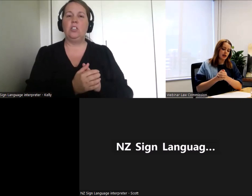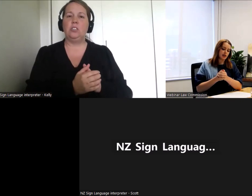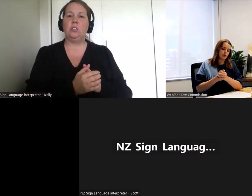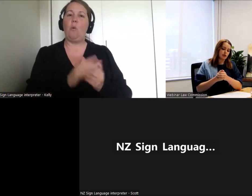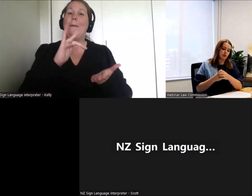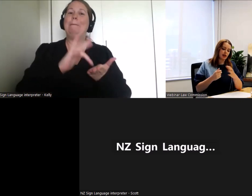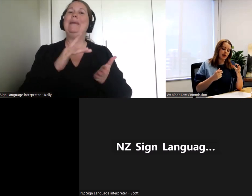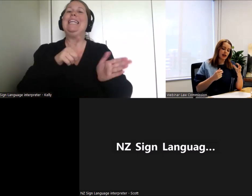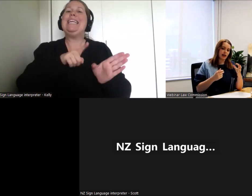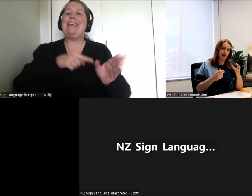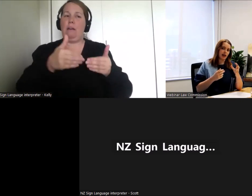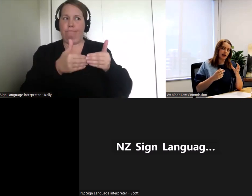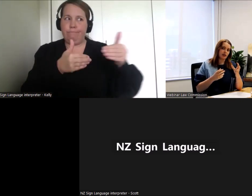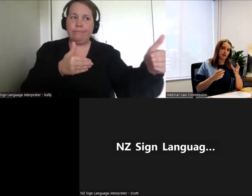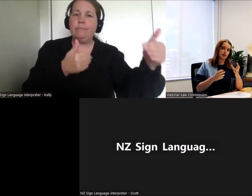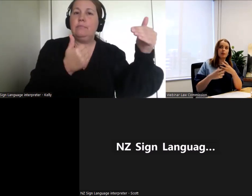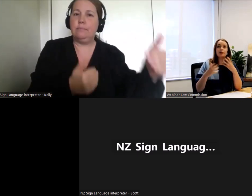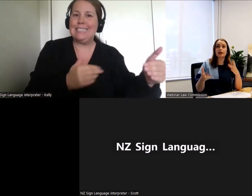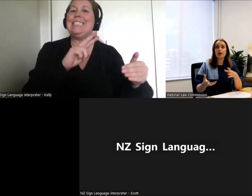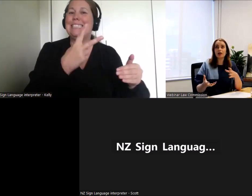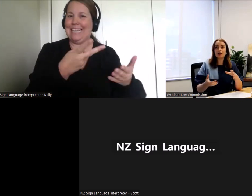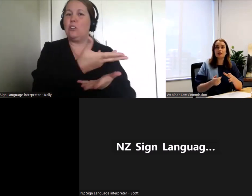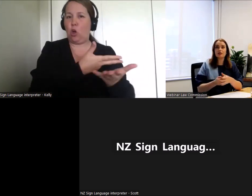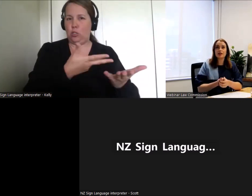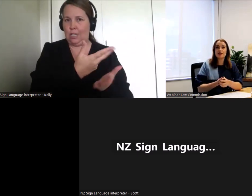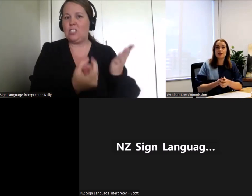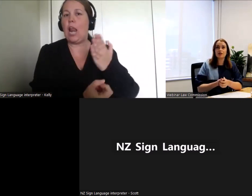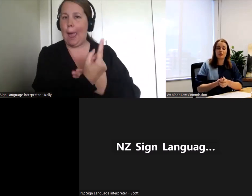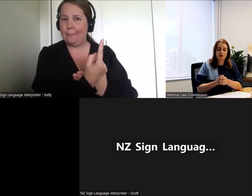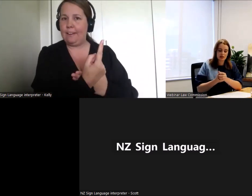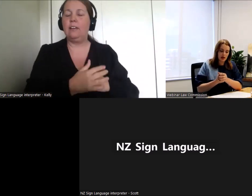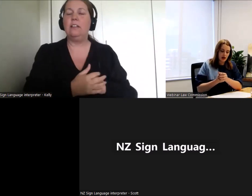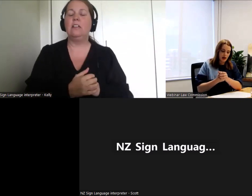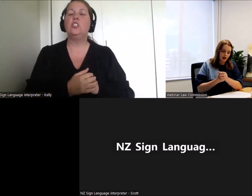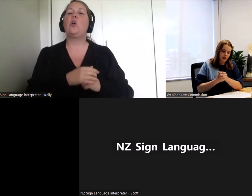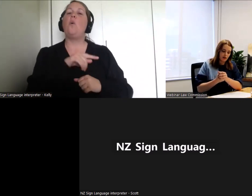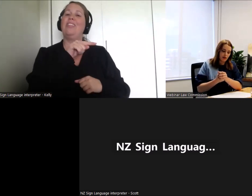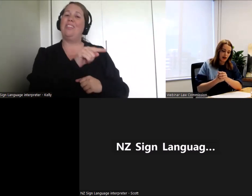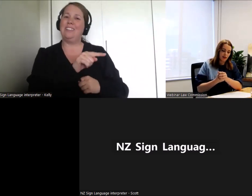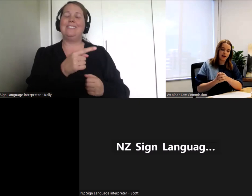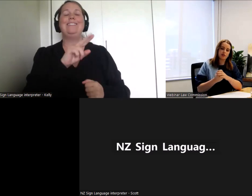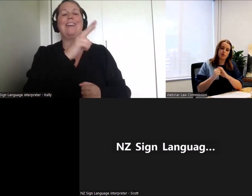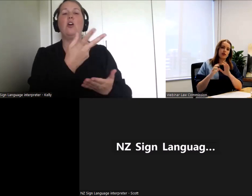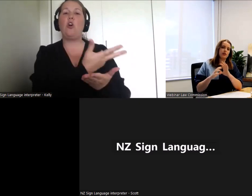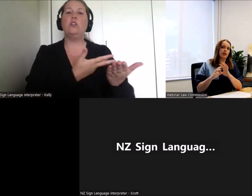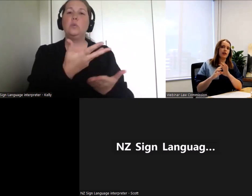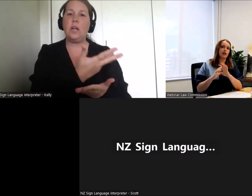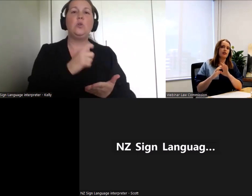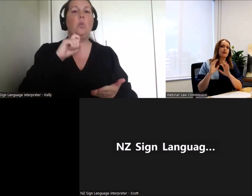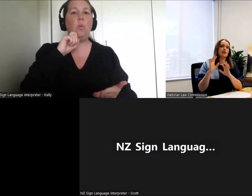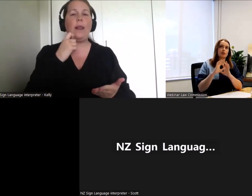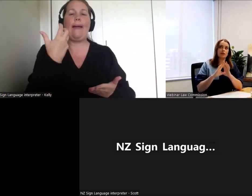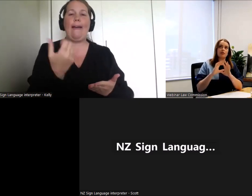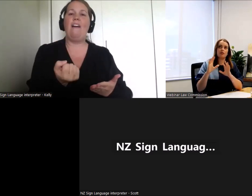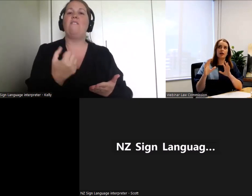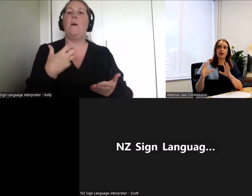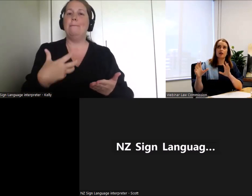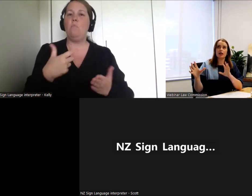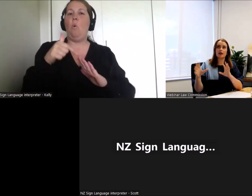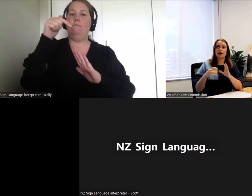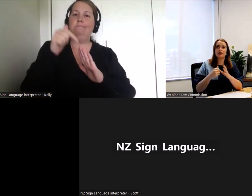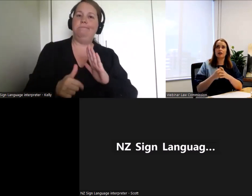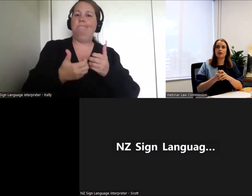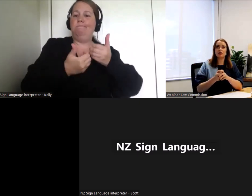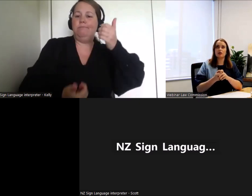supported by a longer consultation document. And that will step through